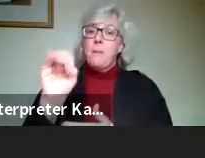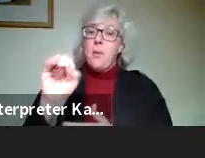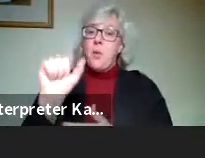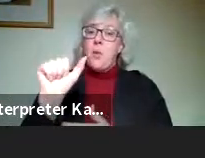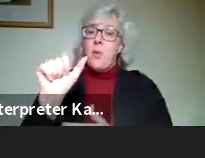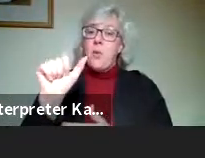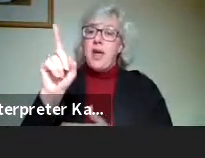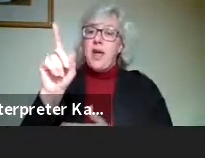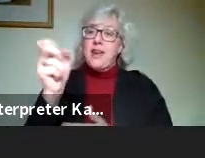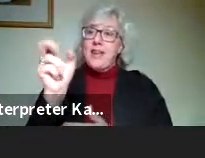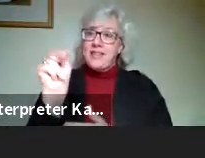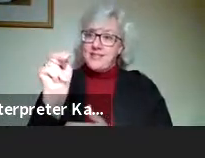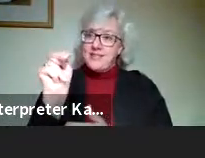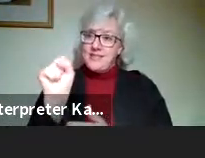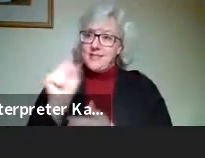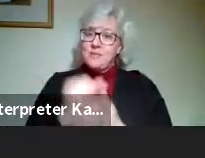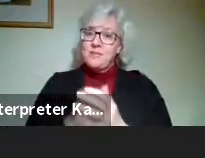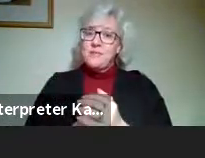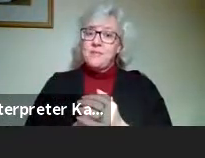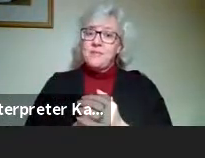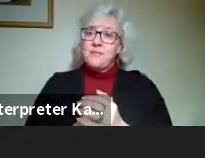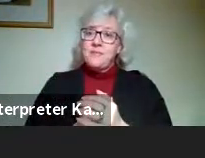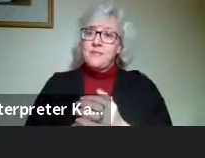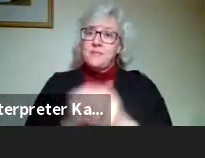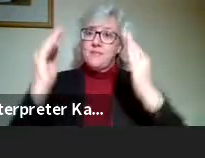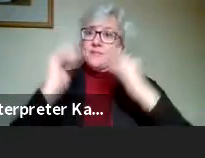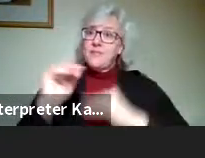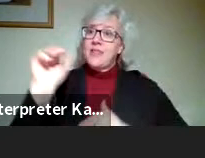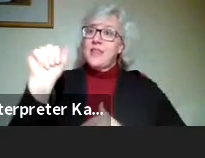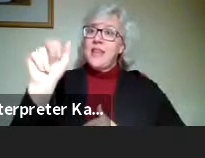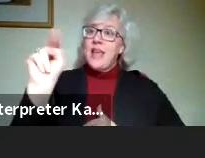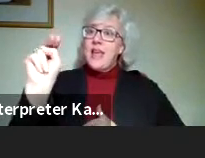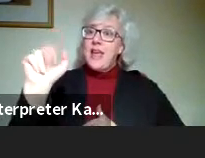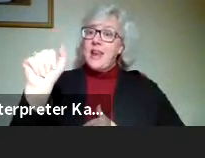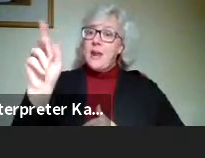Anna Bauer,